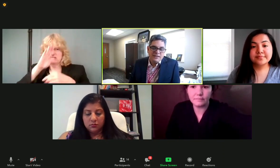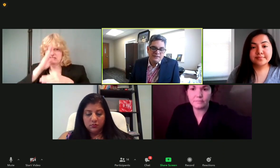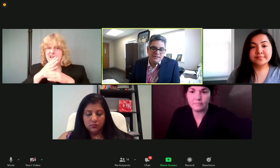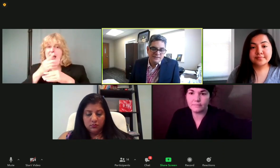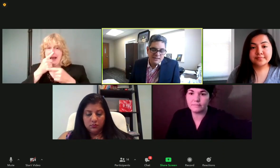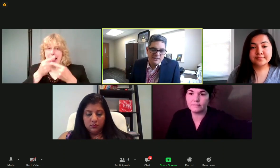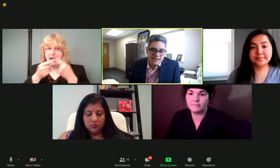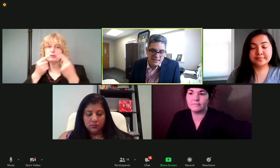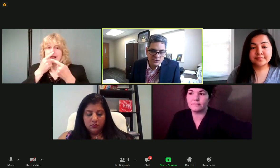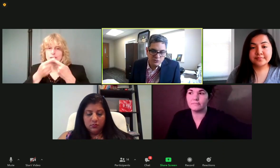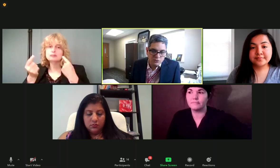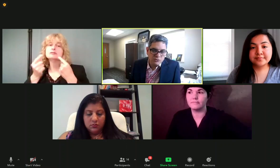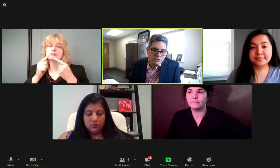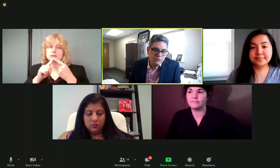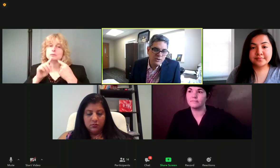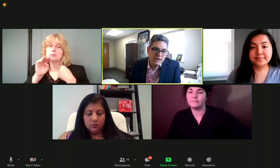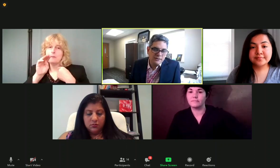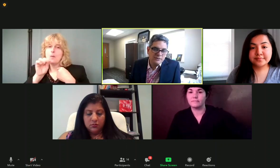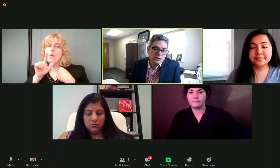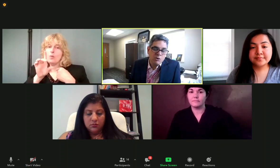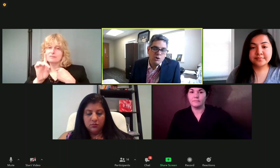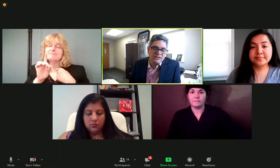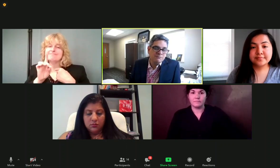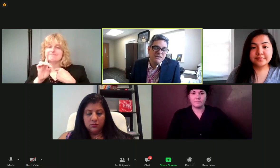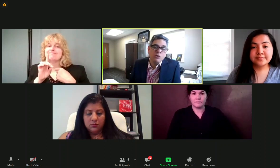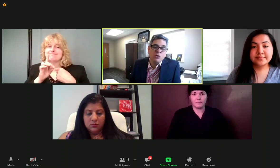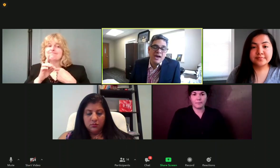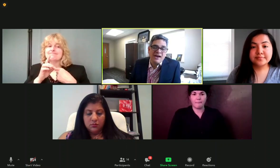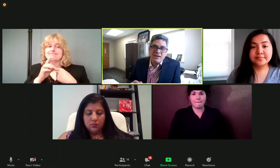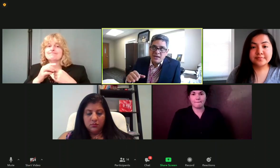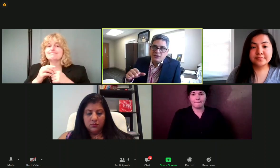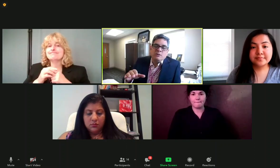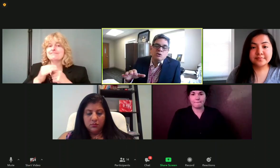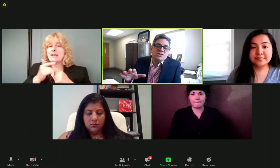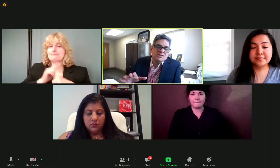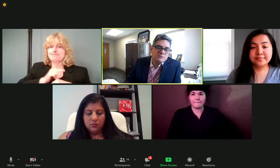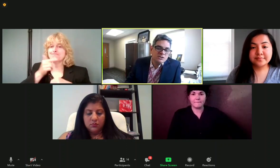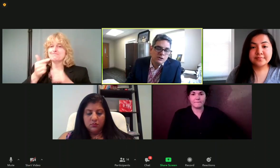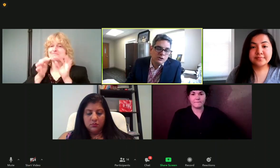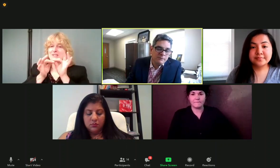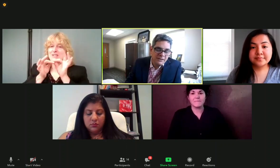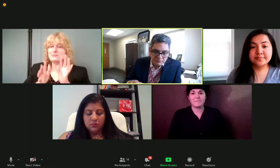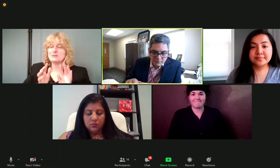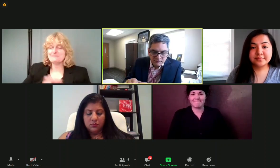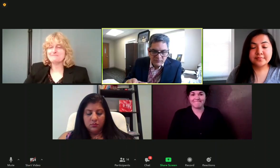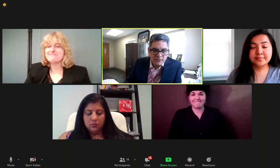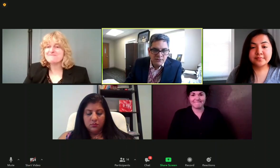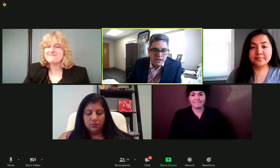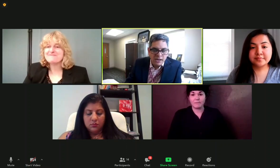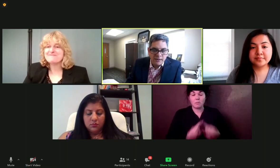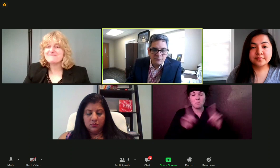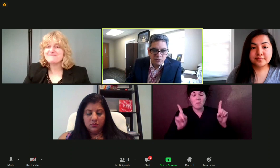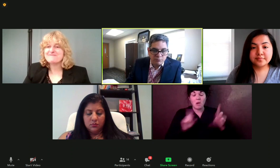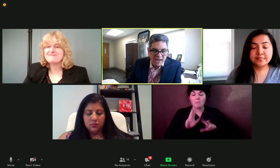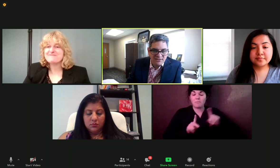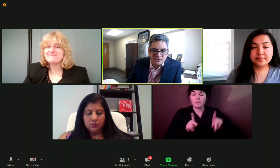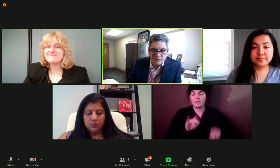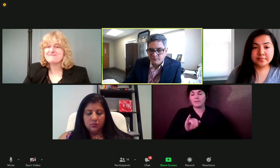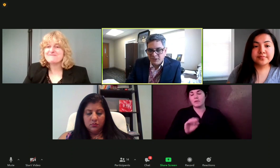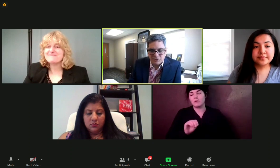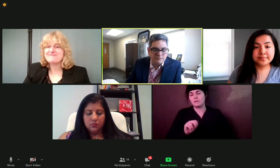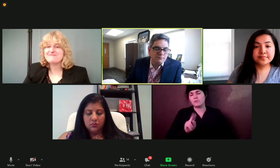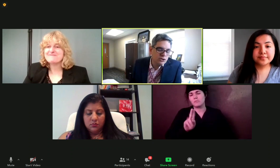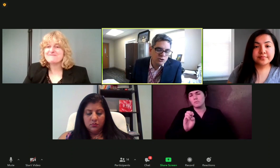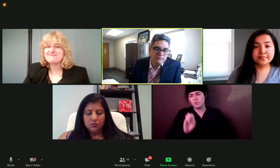um, that, that, uh, he has to, to, uh, to the mold. And then people who have their immune systems are a little bit, um, suppressed